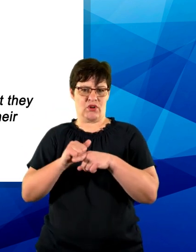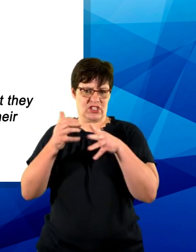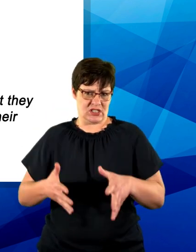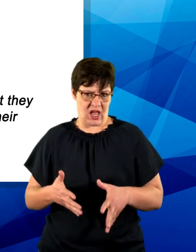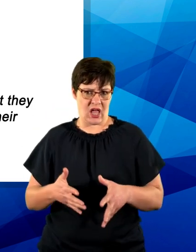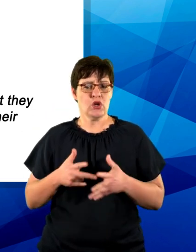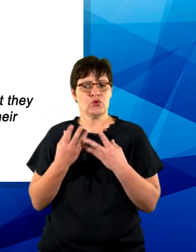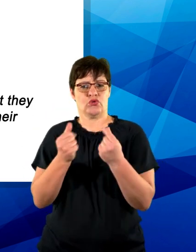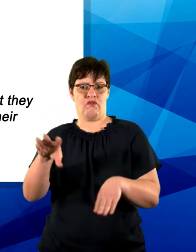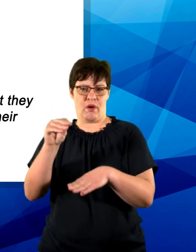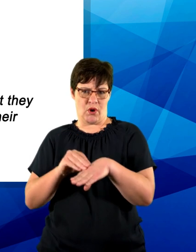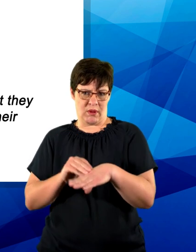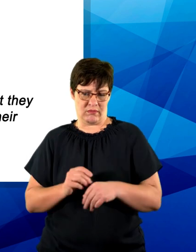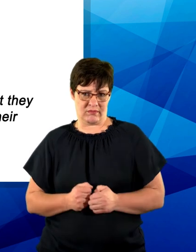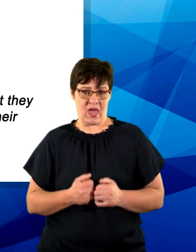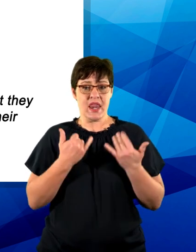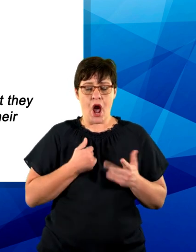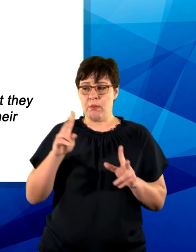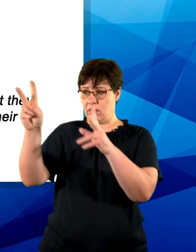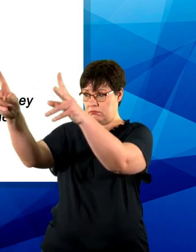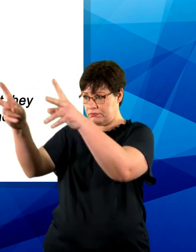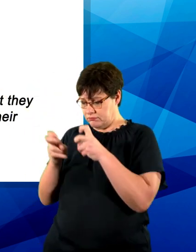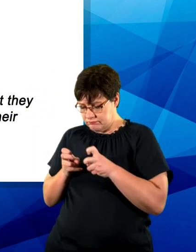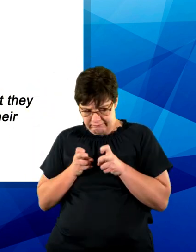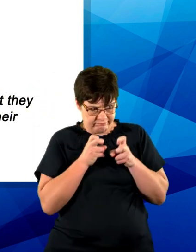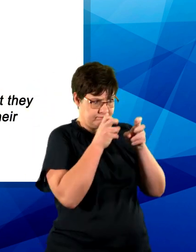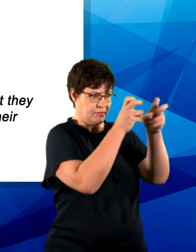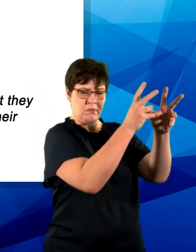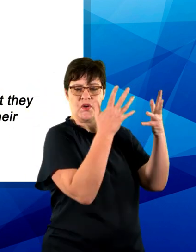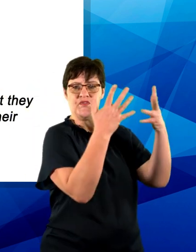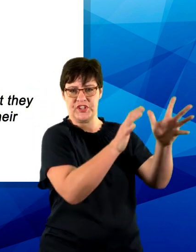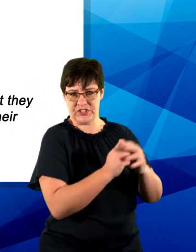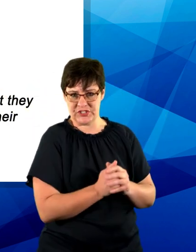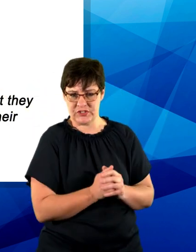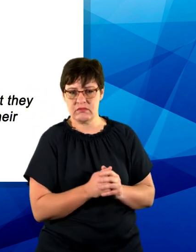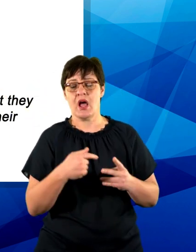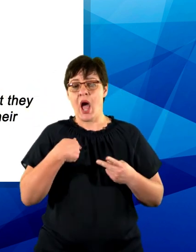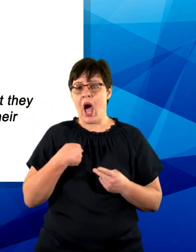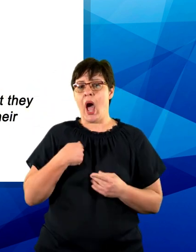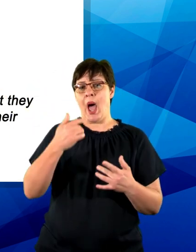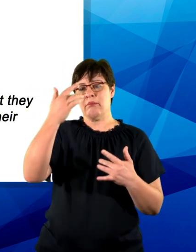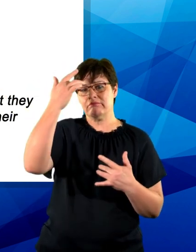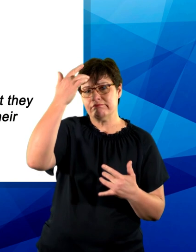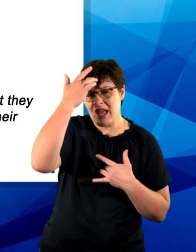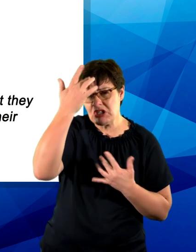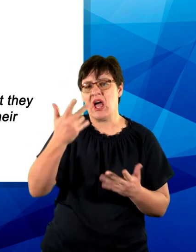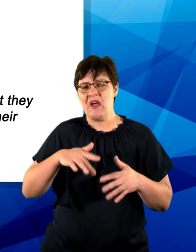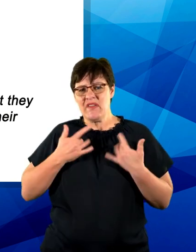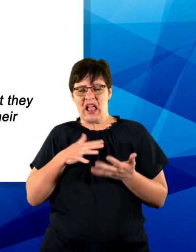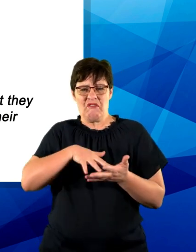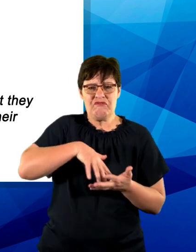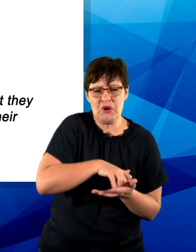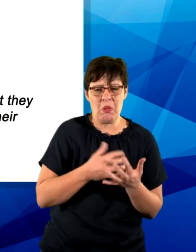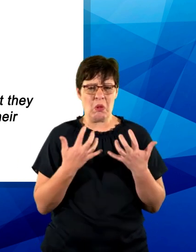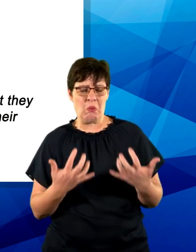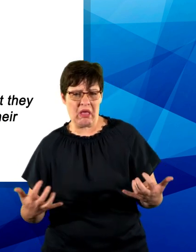this sentence, the student is simply paraphrasing Healy. As patients feel vulnerable and frail, they need to know